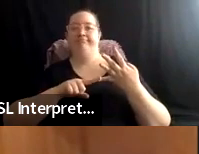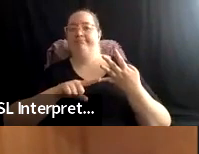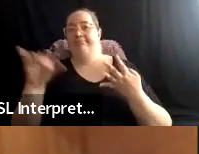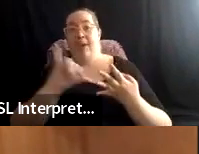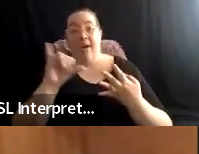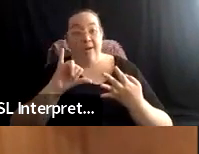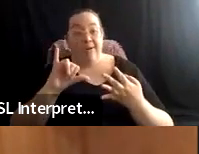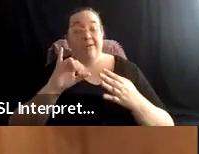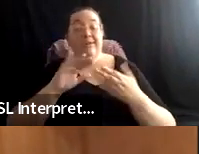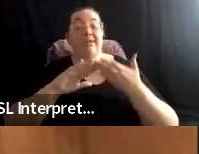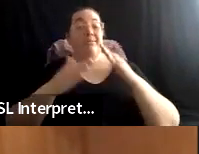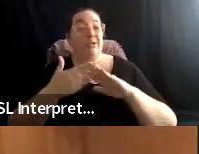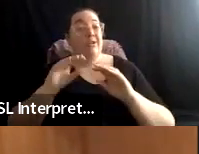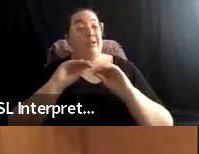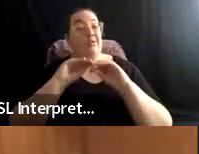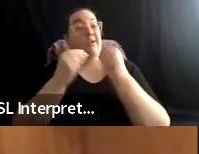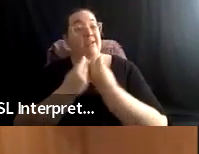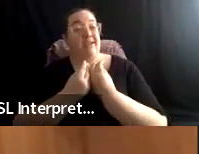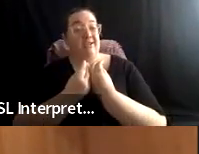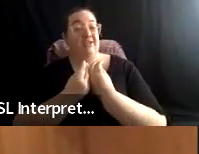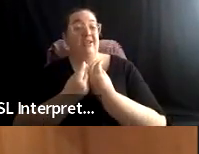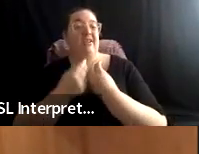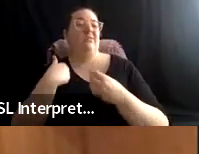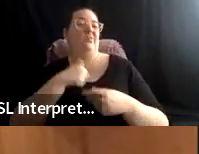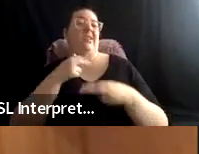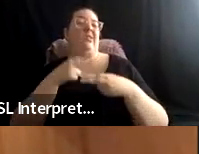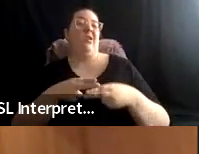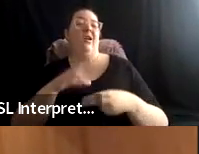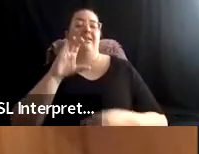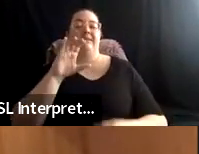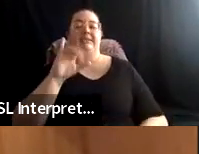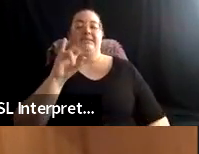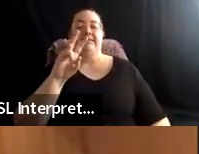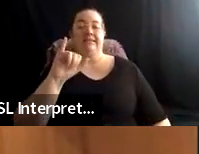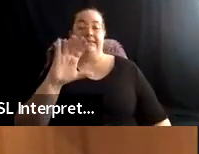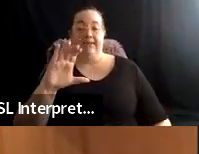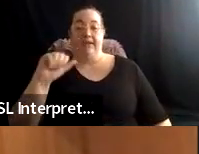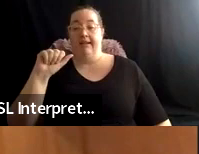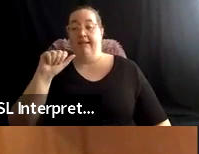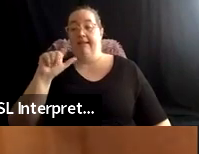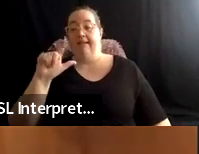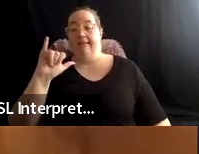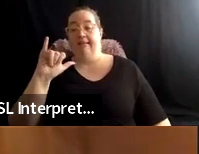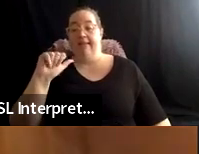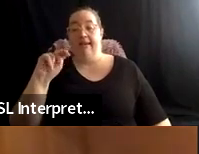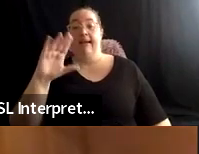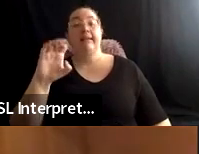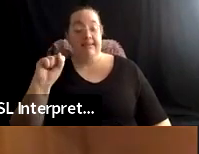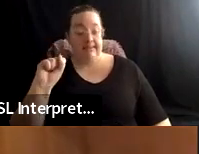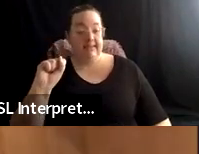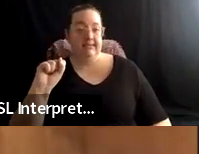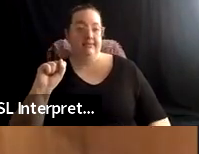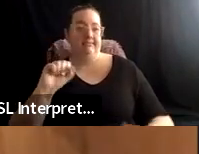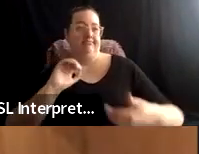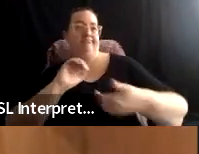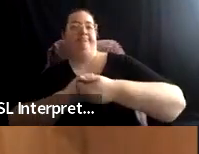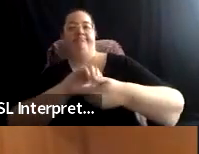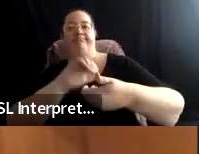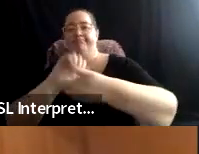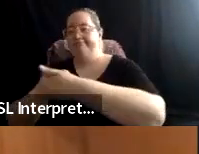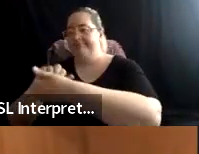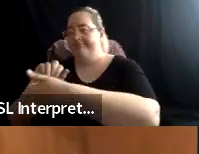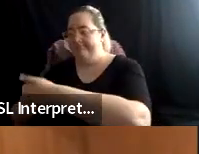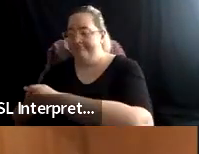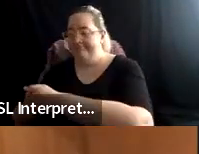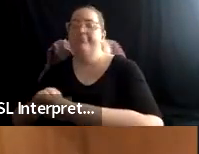organizations that we build, what we call civic alliances with, uh, and I'm a leader within the organization,